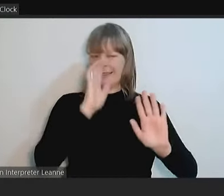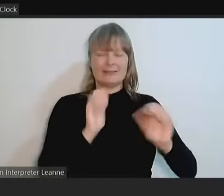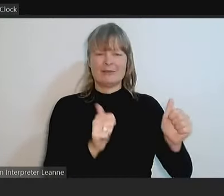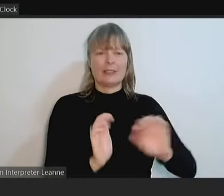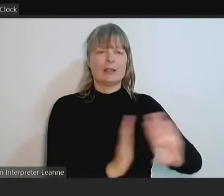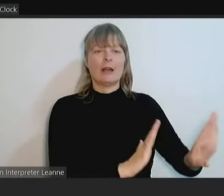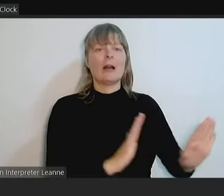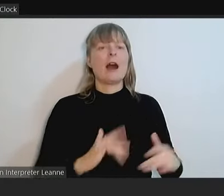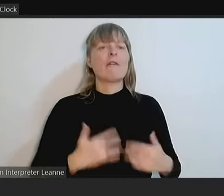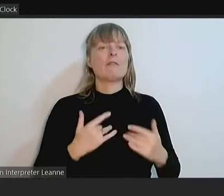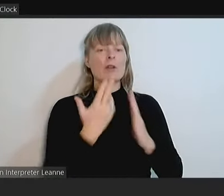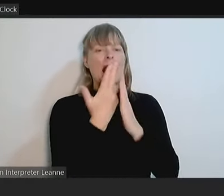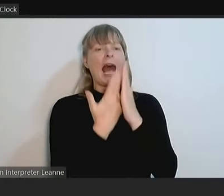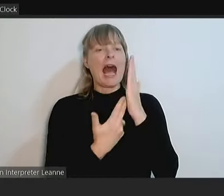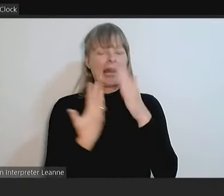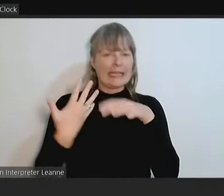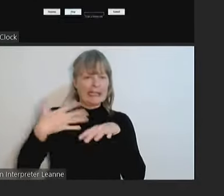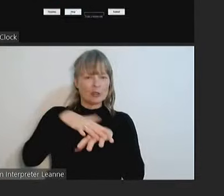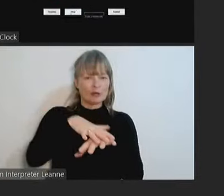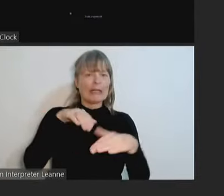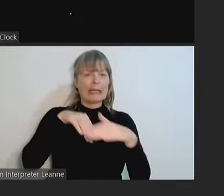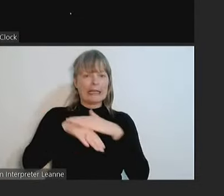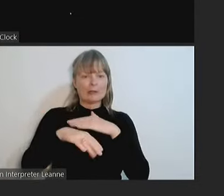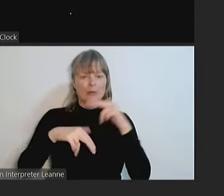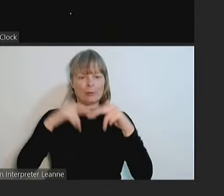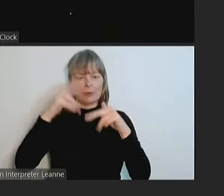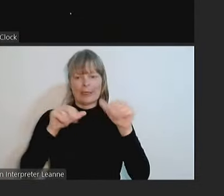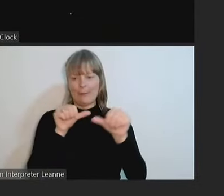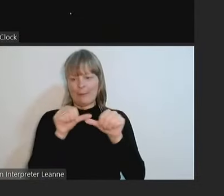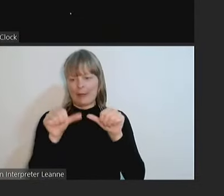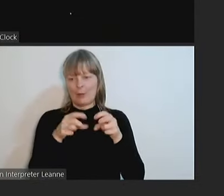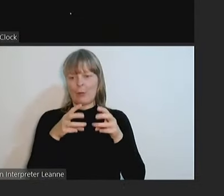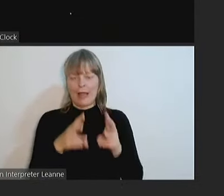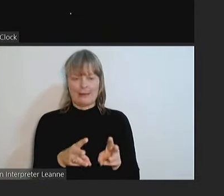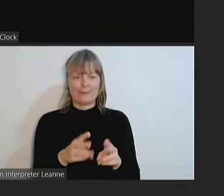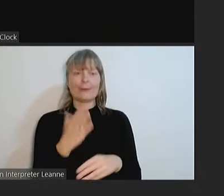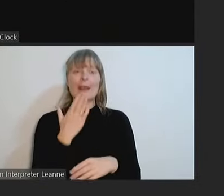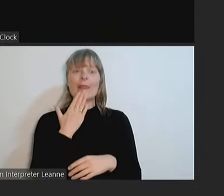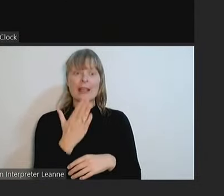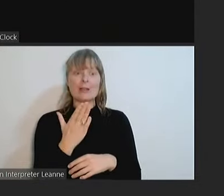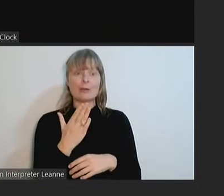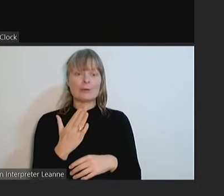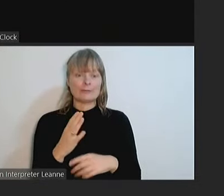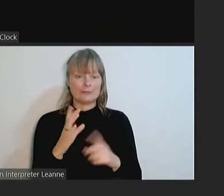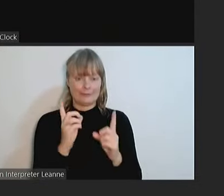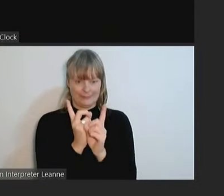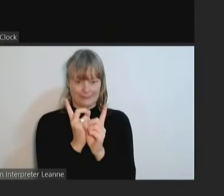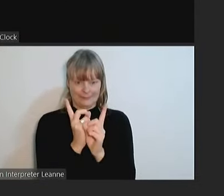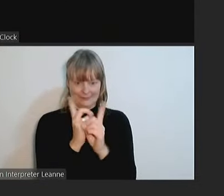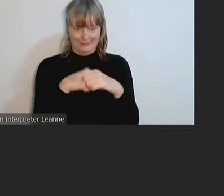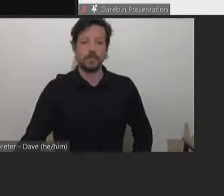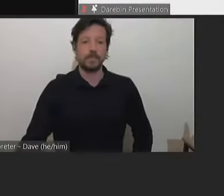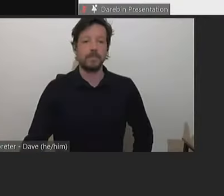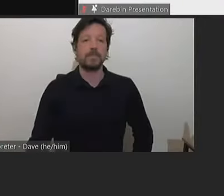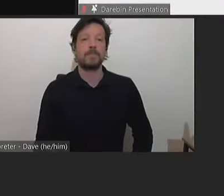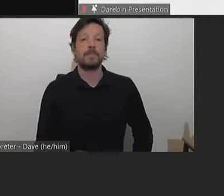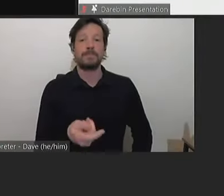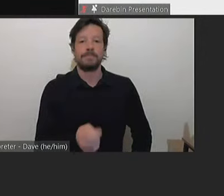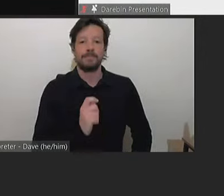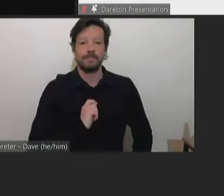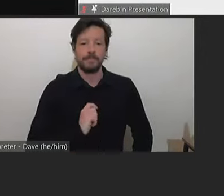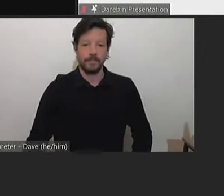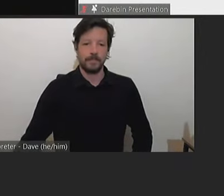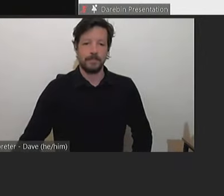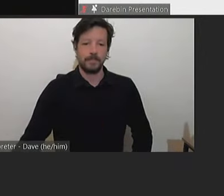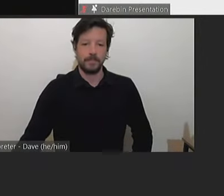into our built form. Thank you. Any other councillors would like to speak? Councillor Newton. Thank you, Mayor Williams. I'm speaking